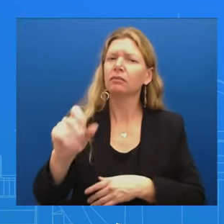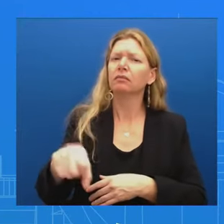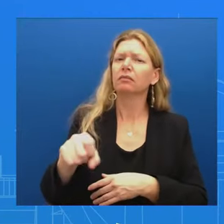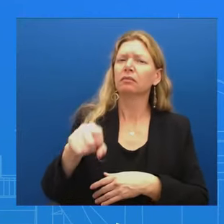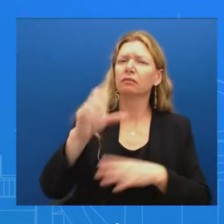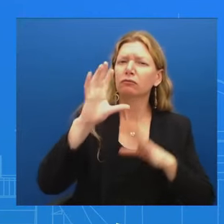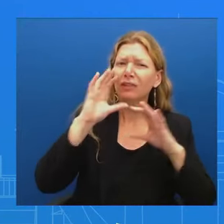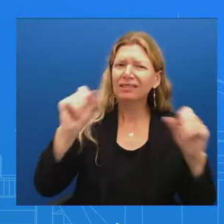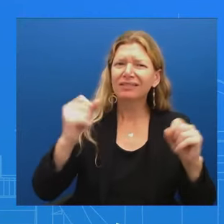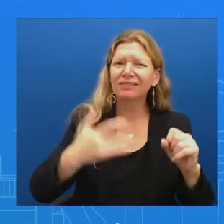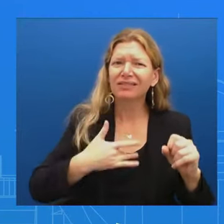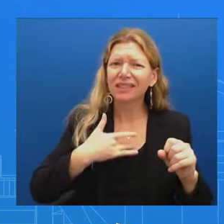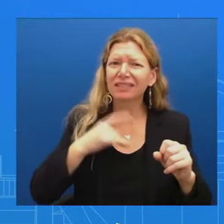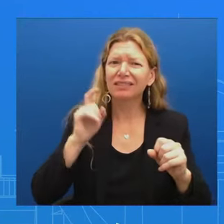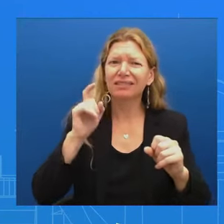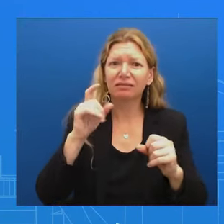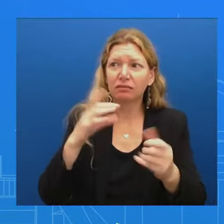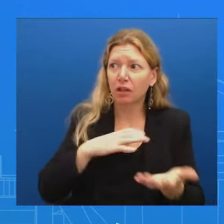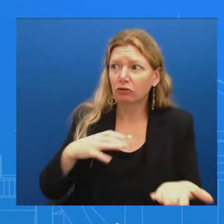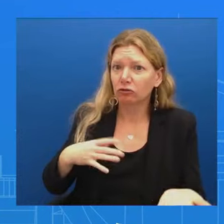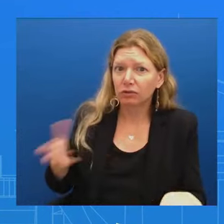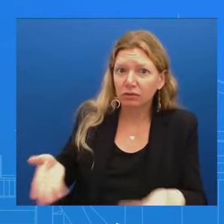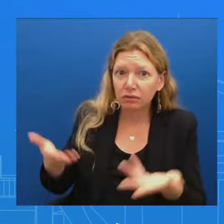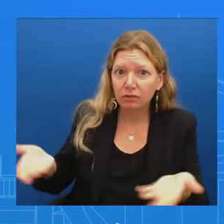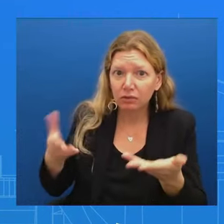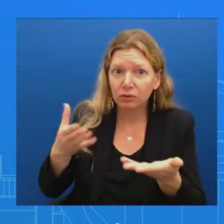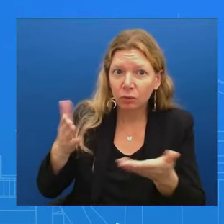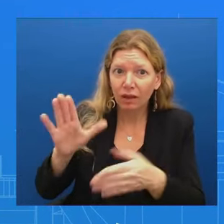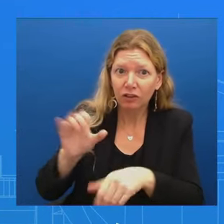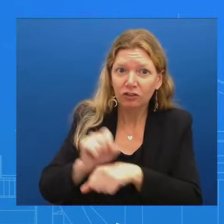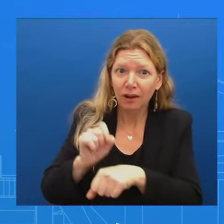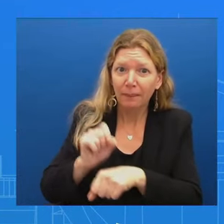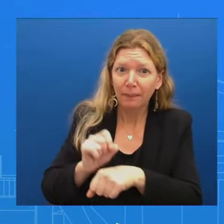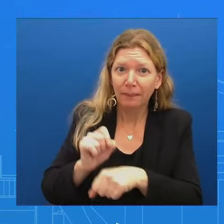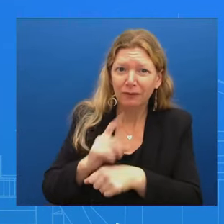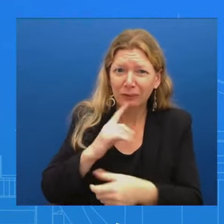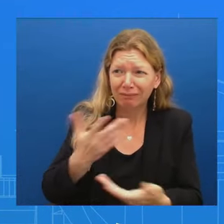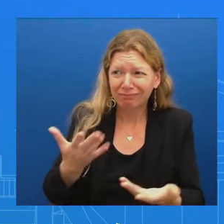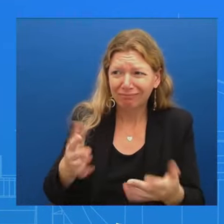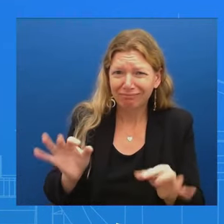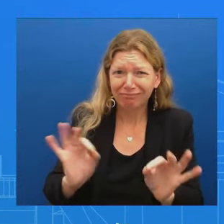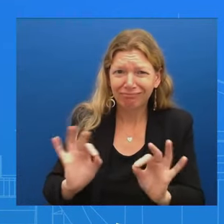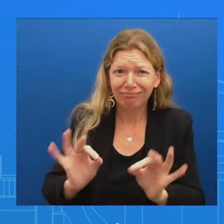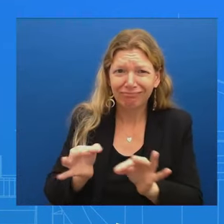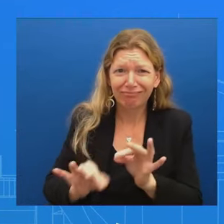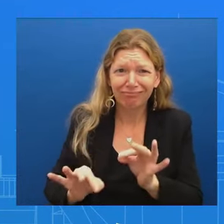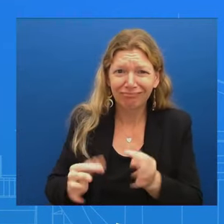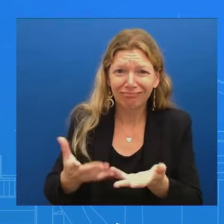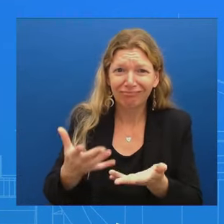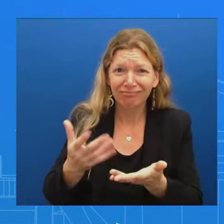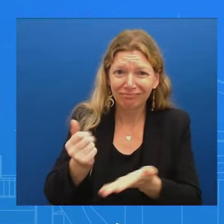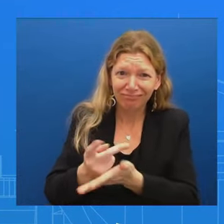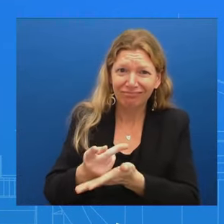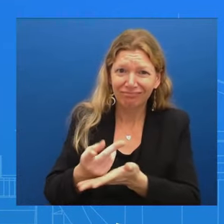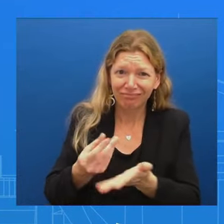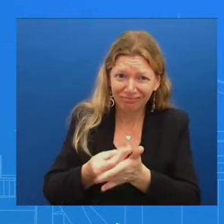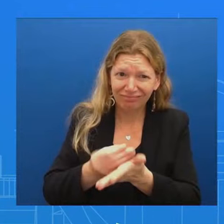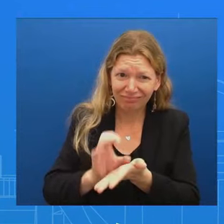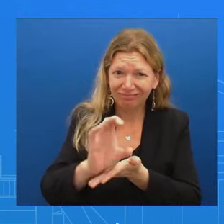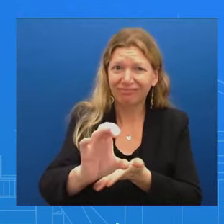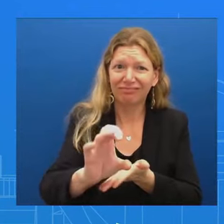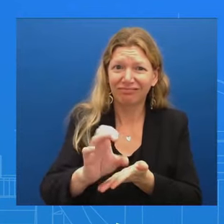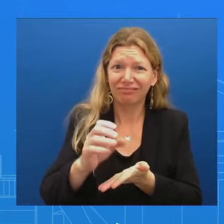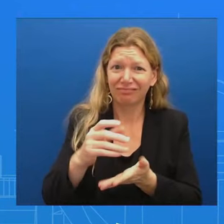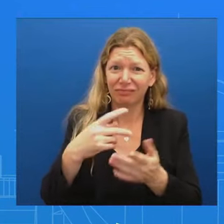that Fund these incredible Incredibly important programs That the American family Believe in or need Just to survive And so